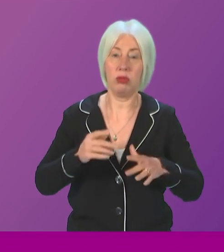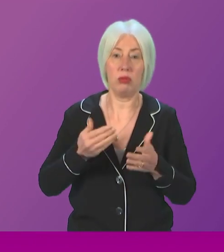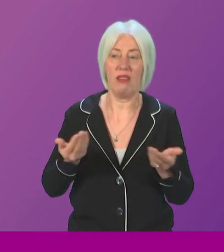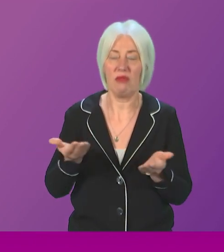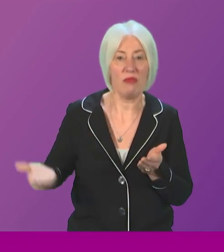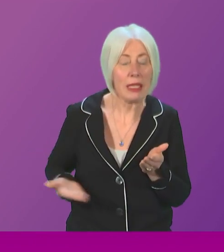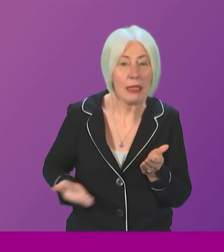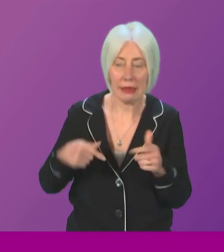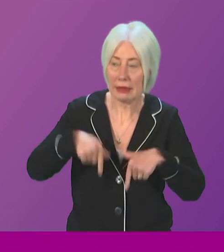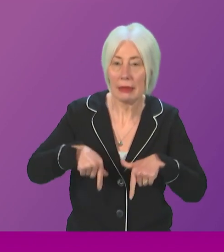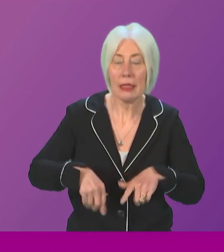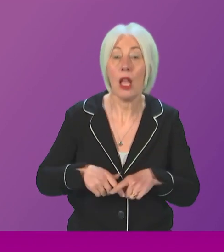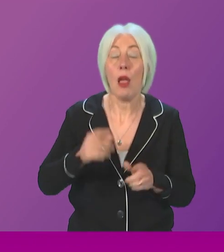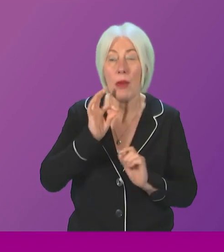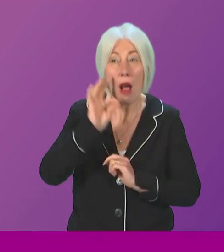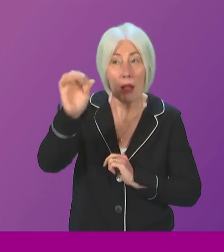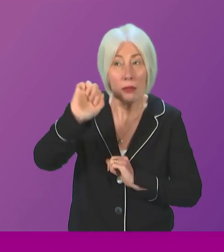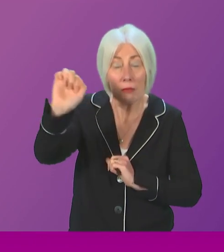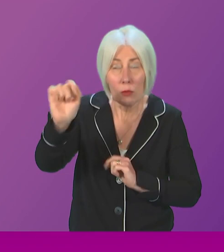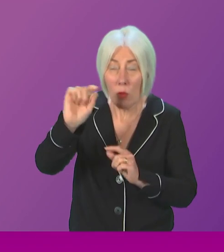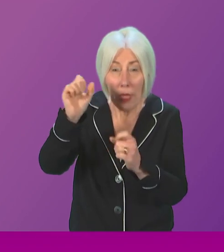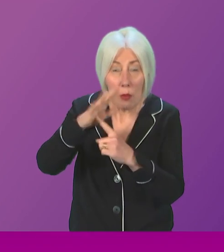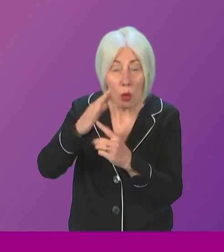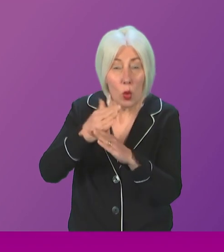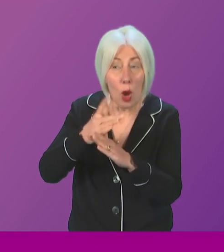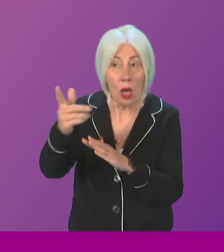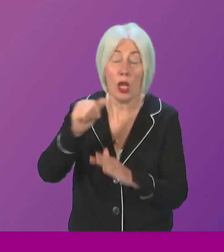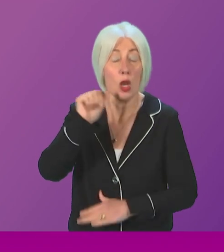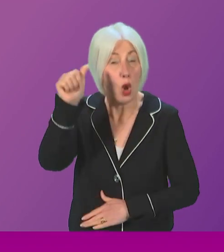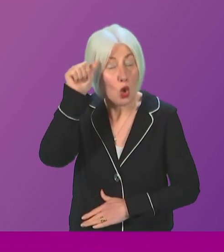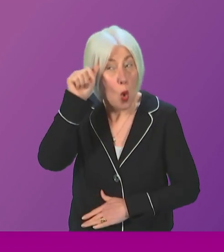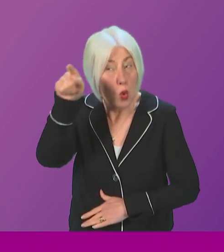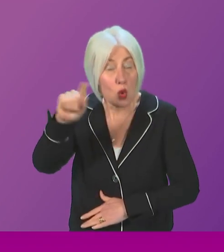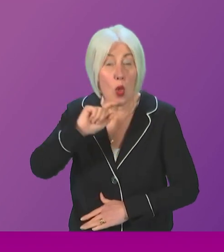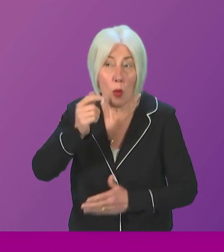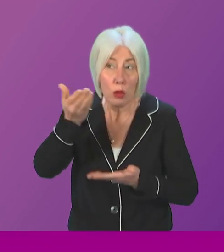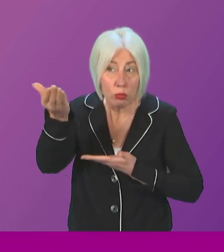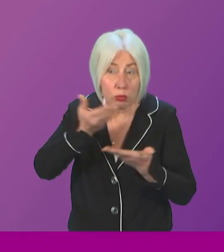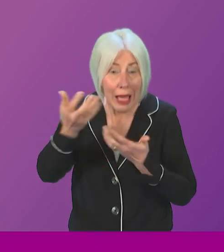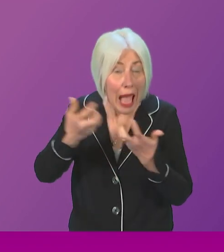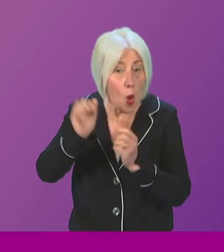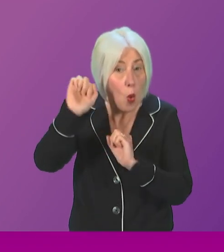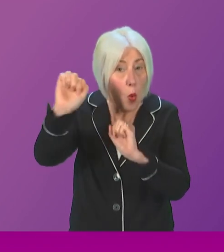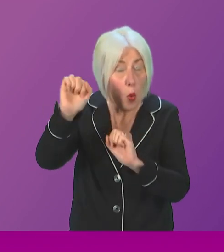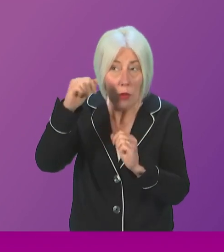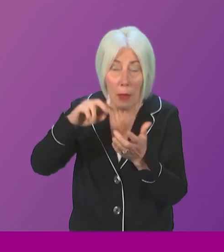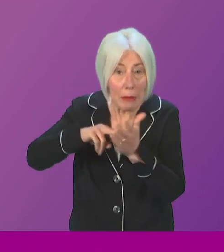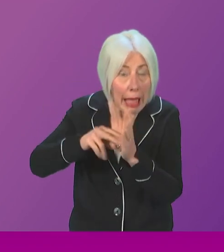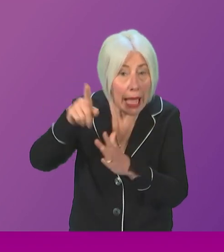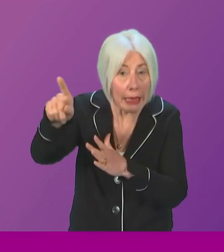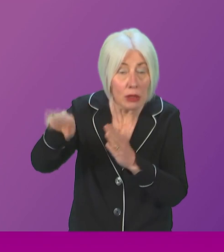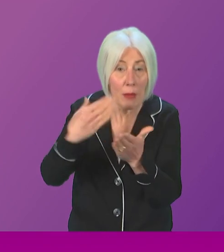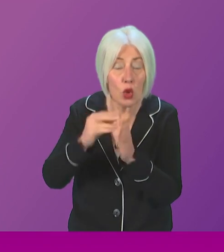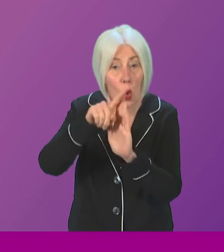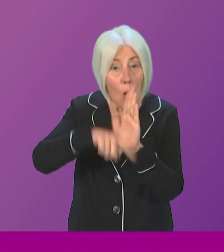the sentencing council to discuss their important work. And that letter knows that she will discuss how the council plans to keep those